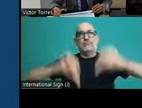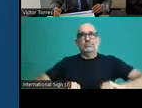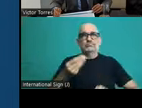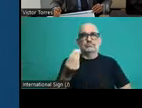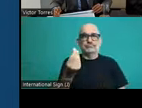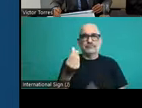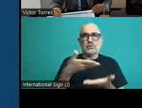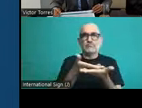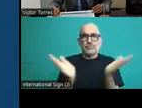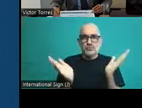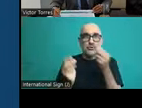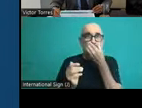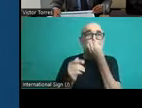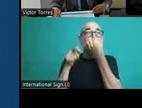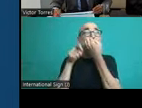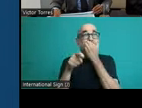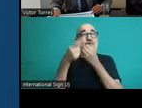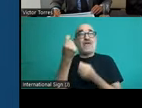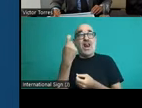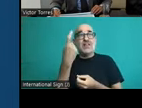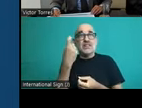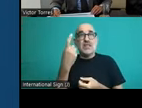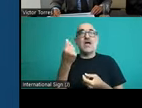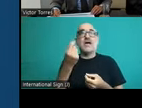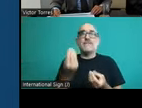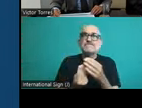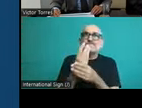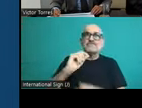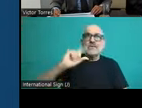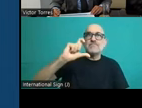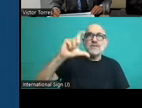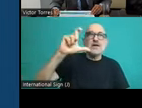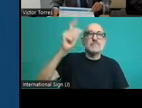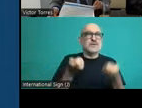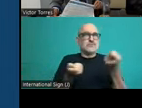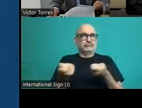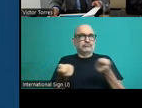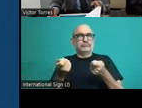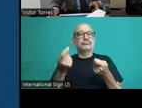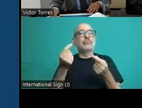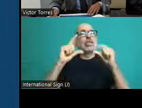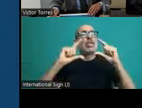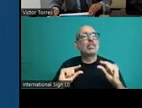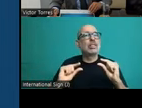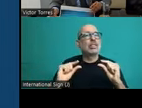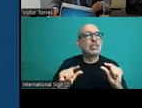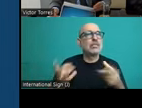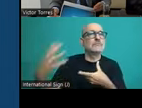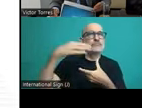enough on the primary health care. And you still have five minutes.